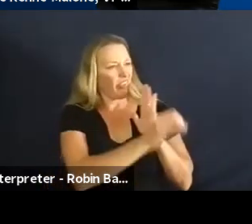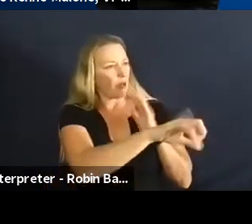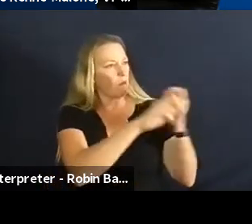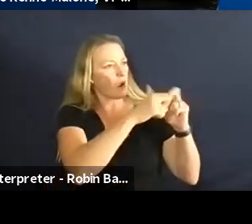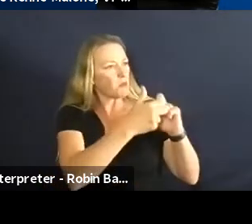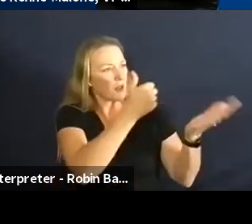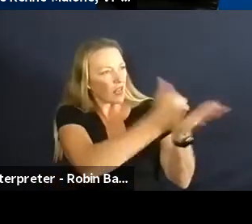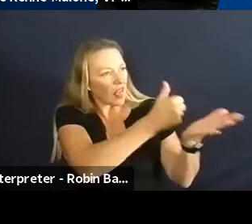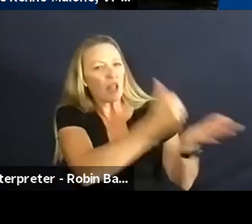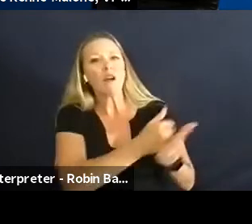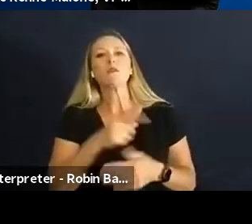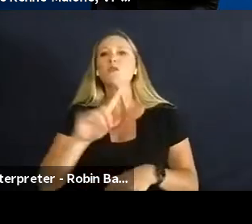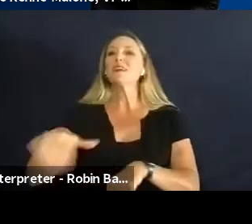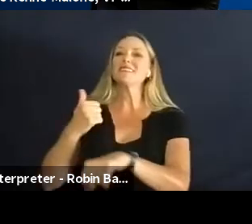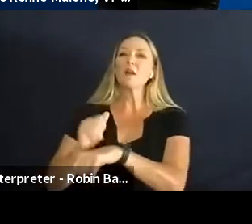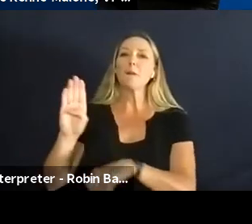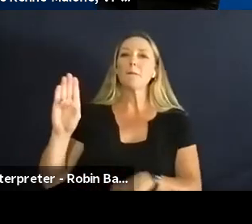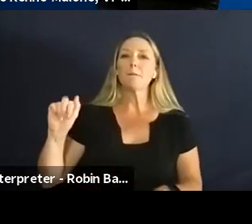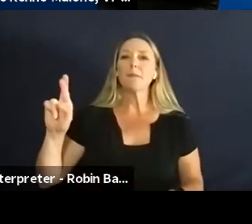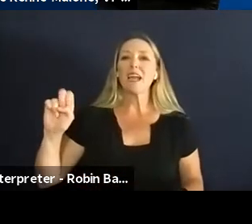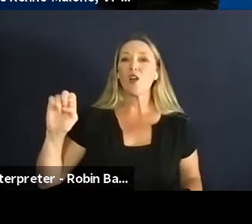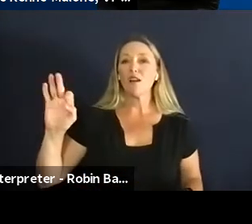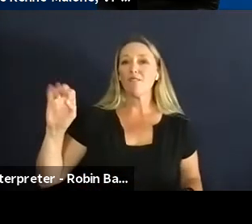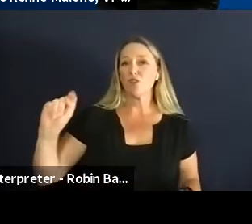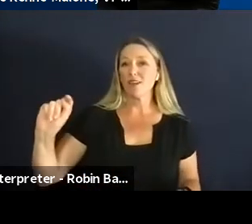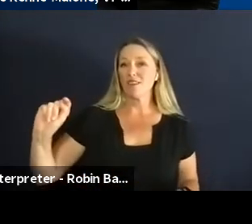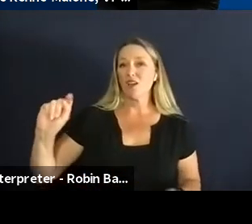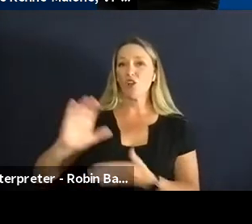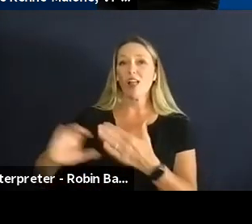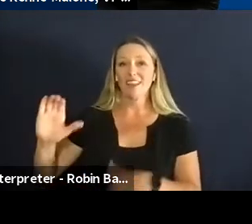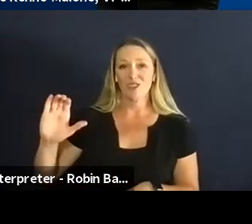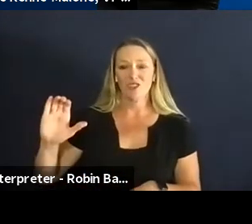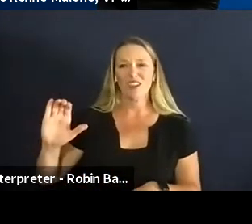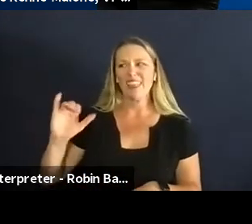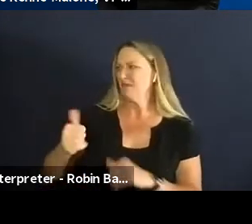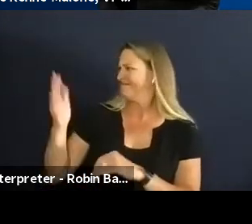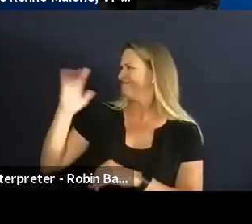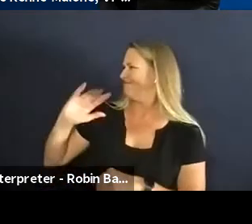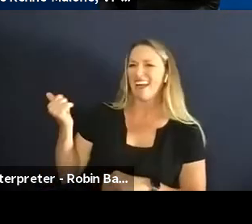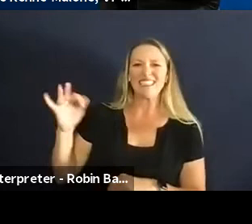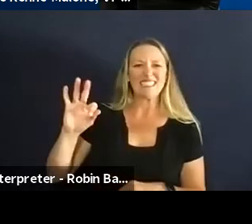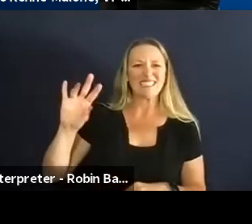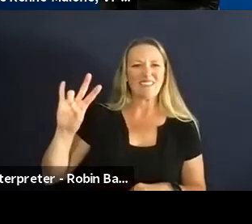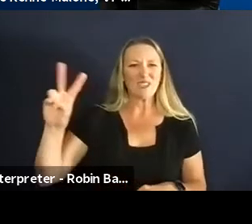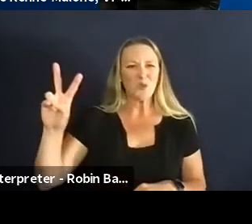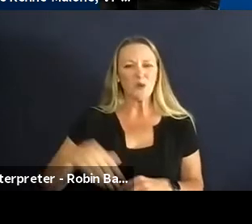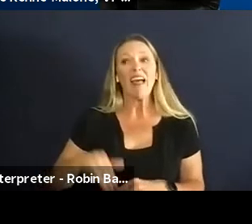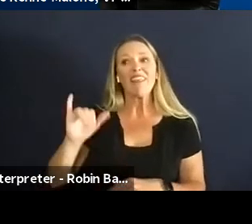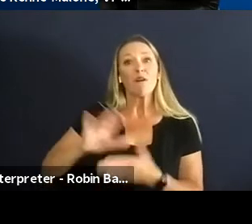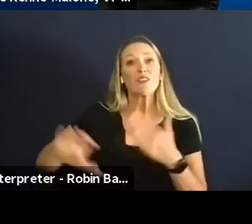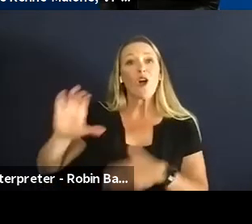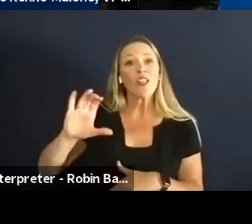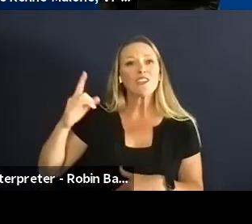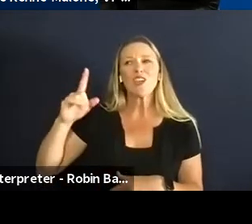Barefoot College and this was in 1972 and it was a solar powered college for the poor and Roy describes Barefoot College as the only